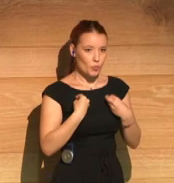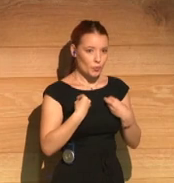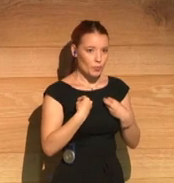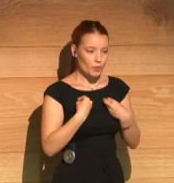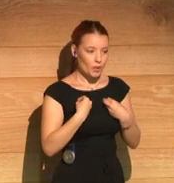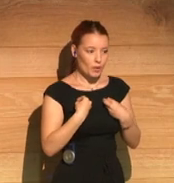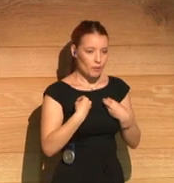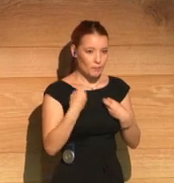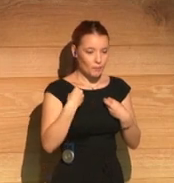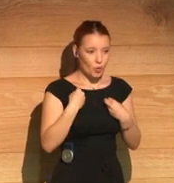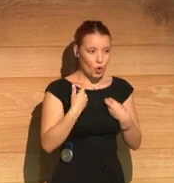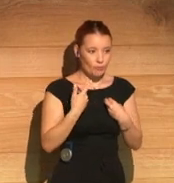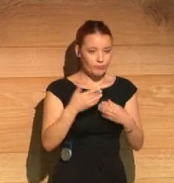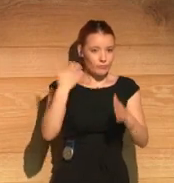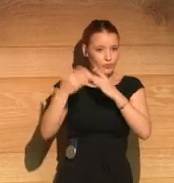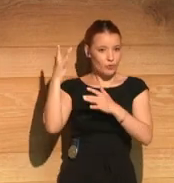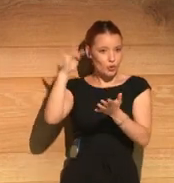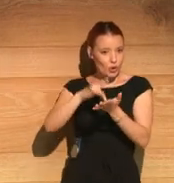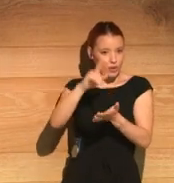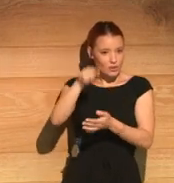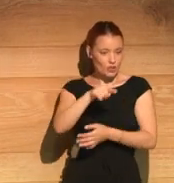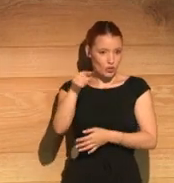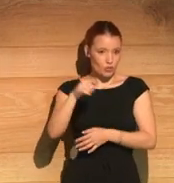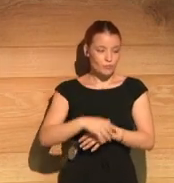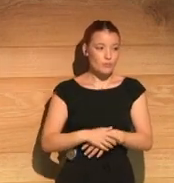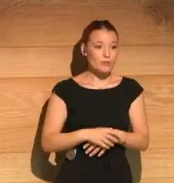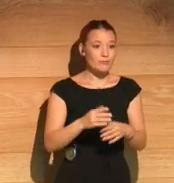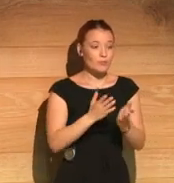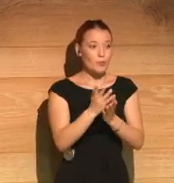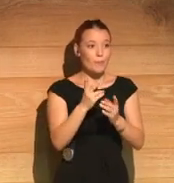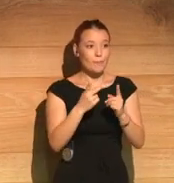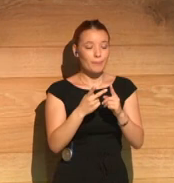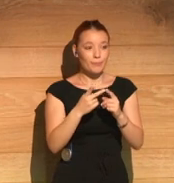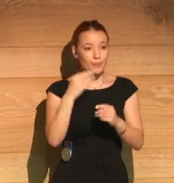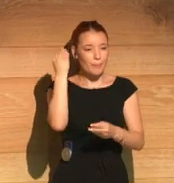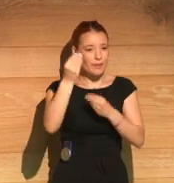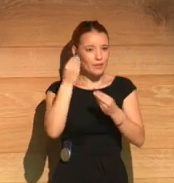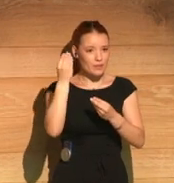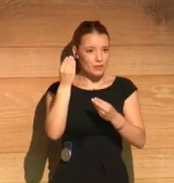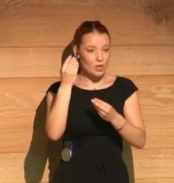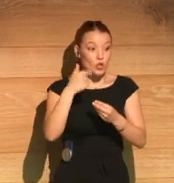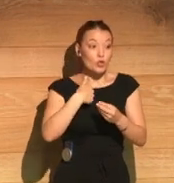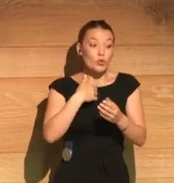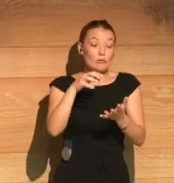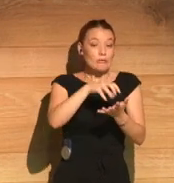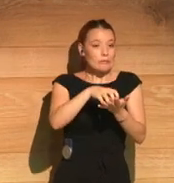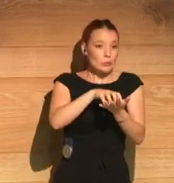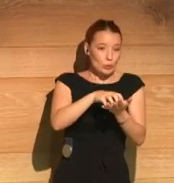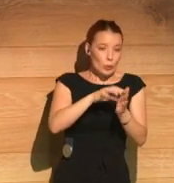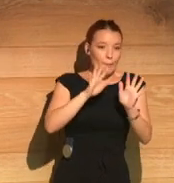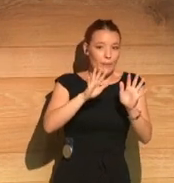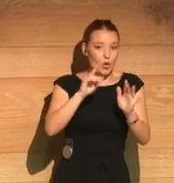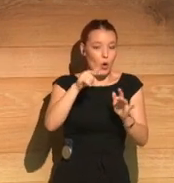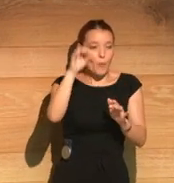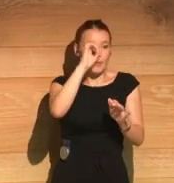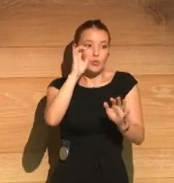think that we can experience things that way? And now sometimes I have doubts,